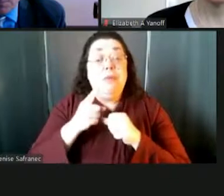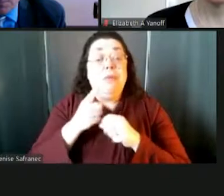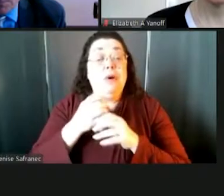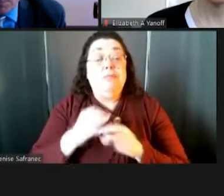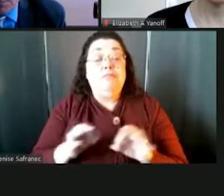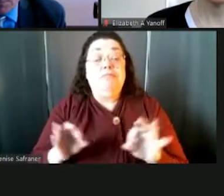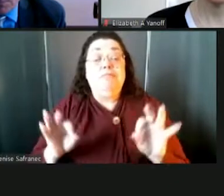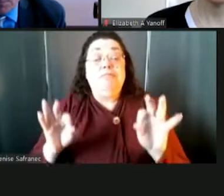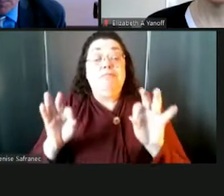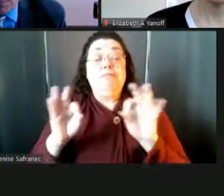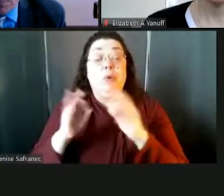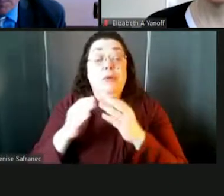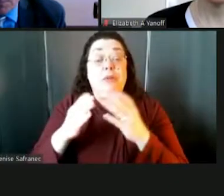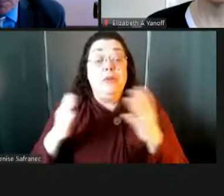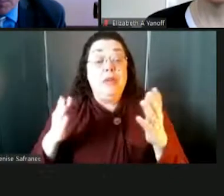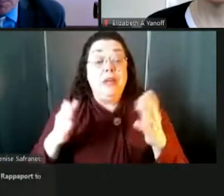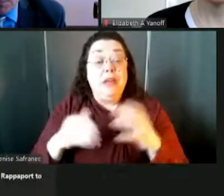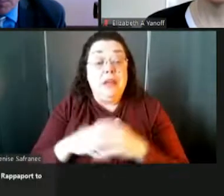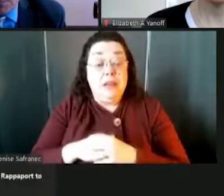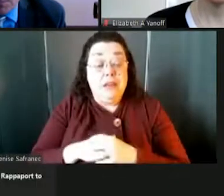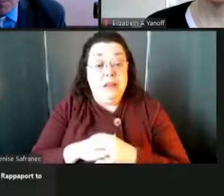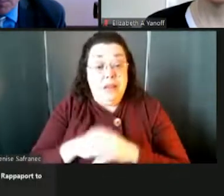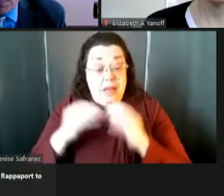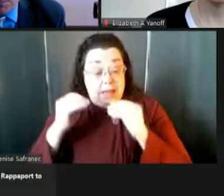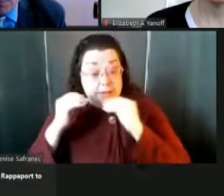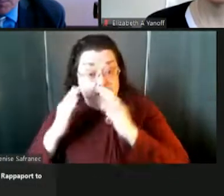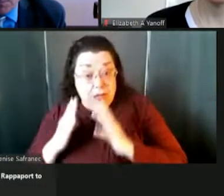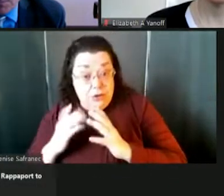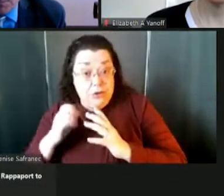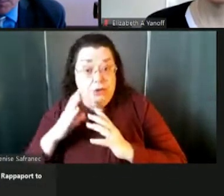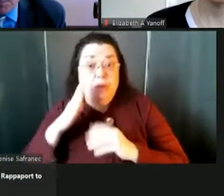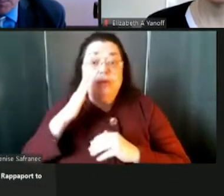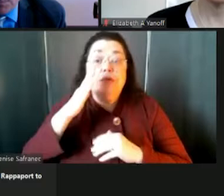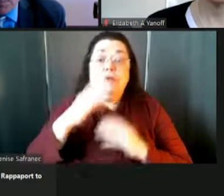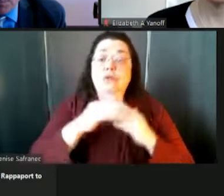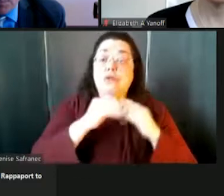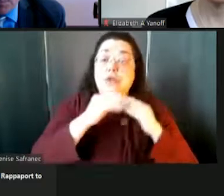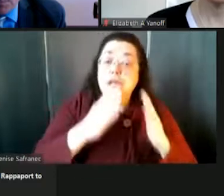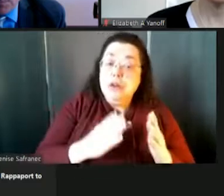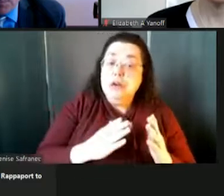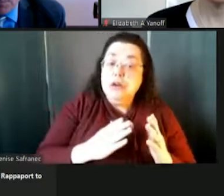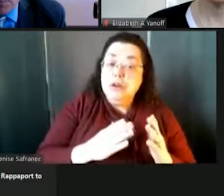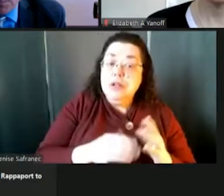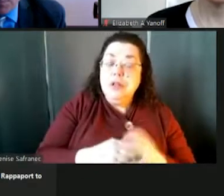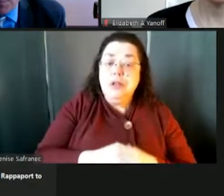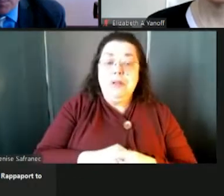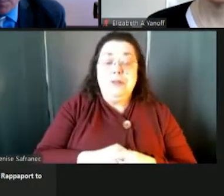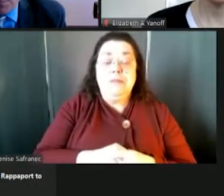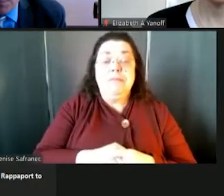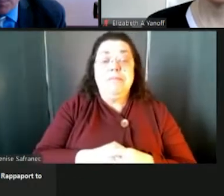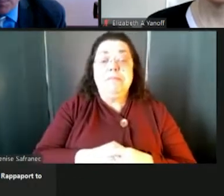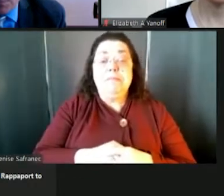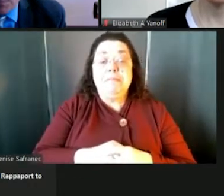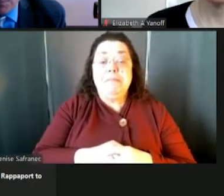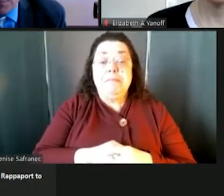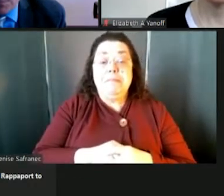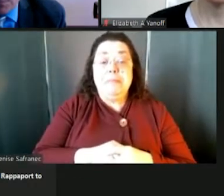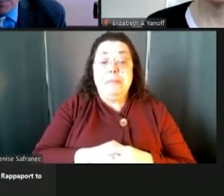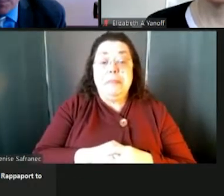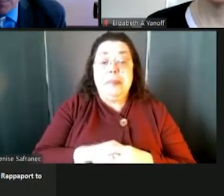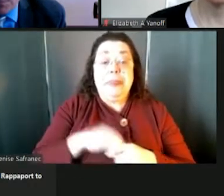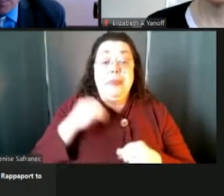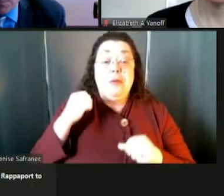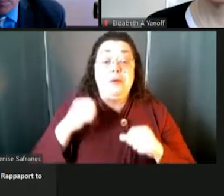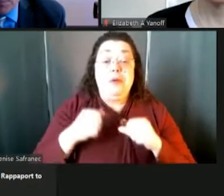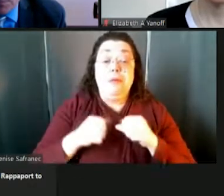you're making decisions, uh, as teachers or as future leaders, if you're going to be educational leaders is, um, you